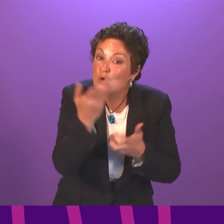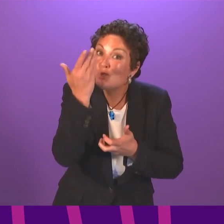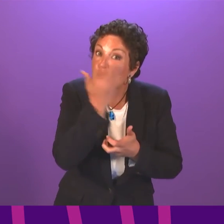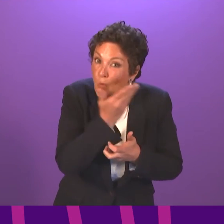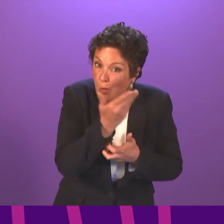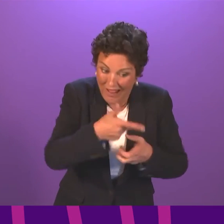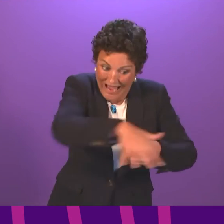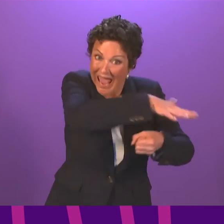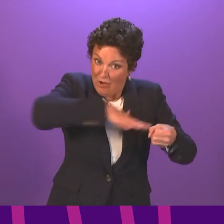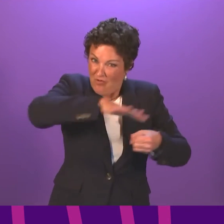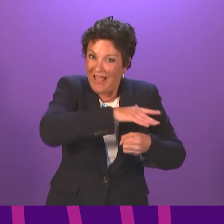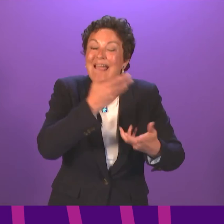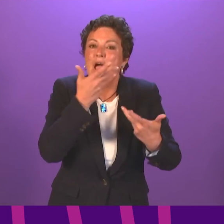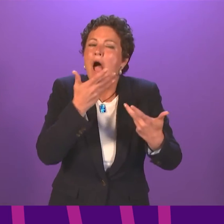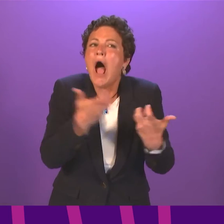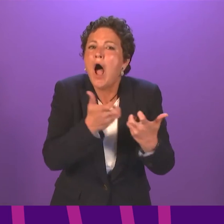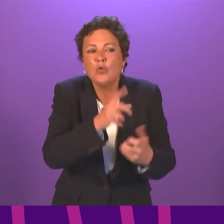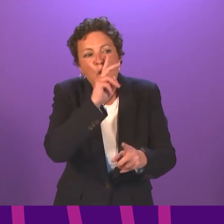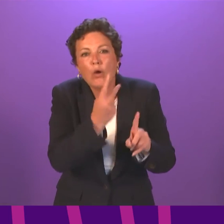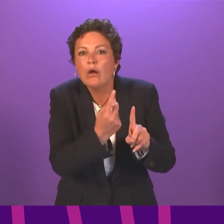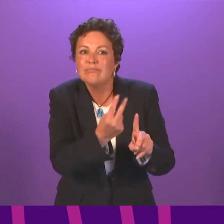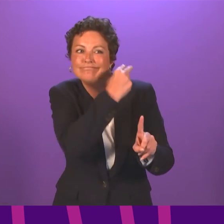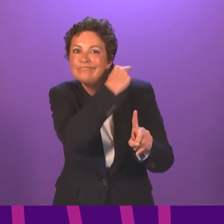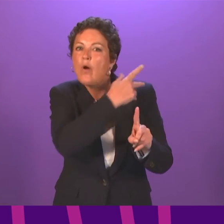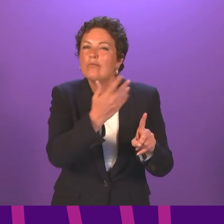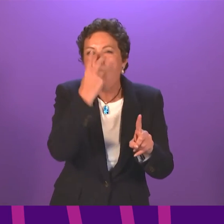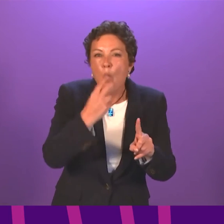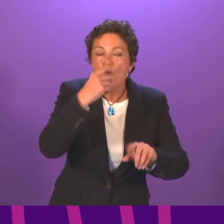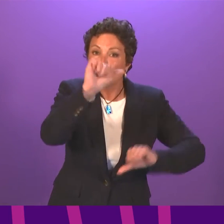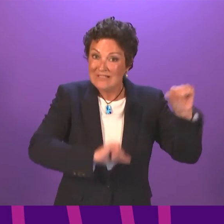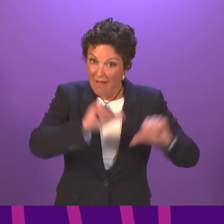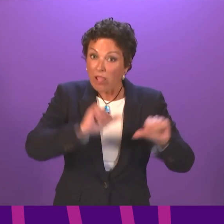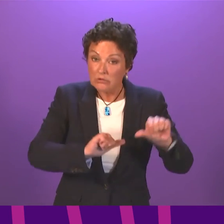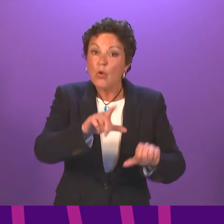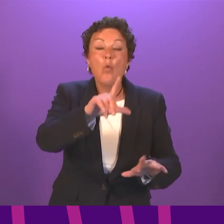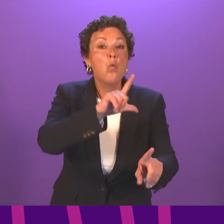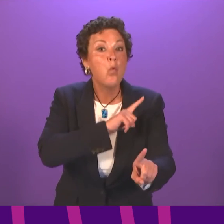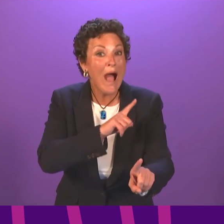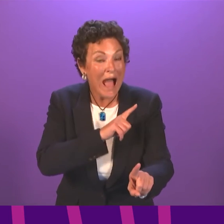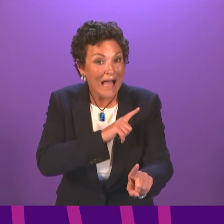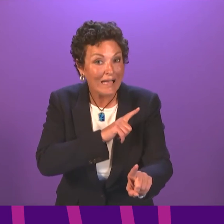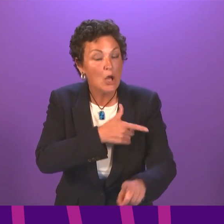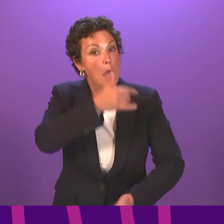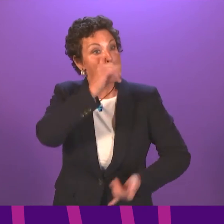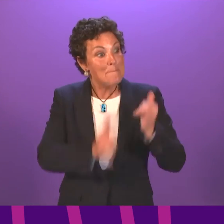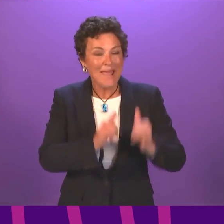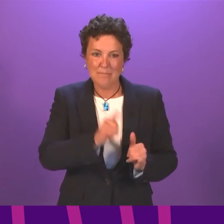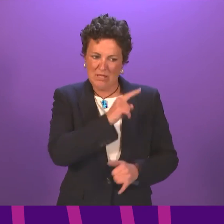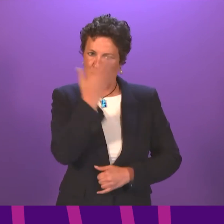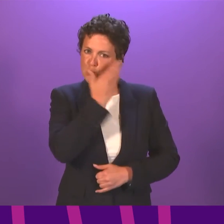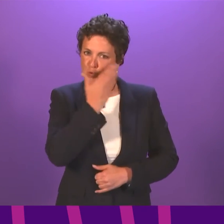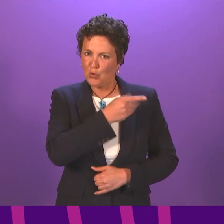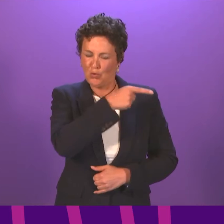at within their own local area is to identify whether a school overall might have provisional grades that appear to be